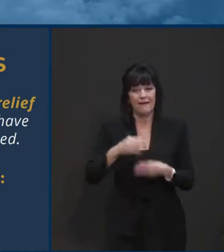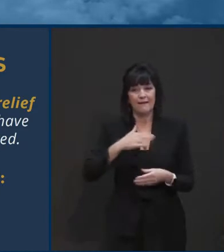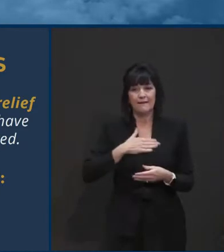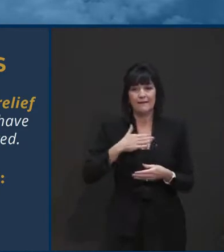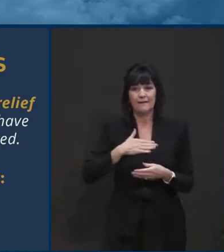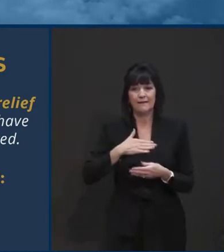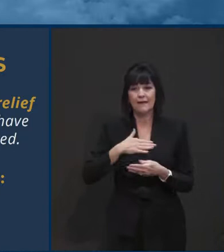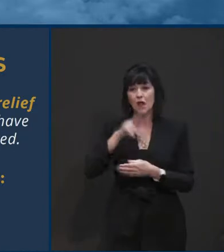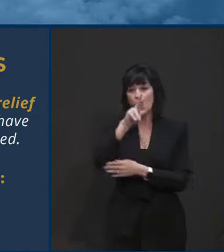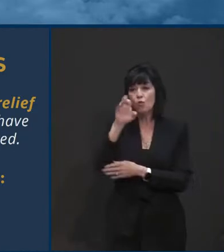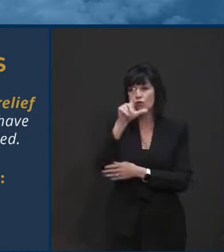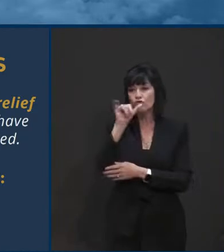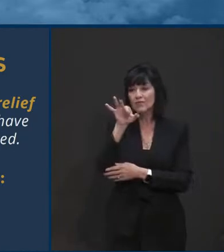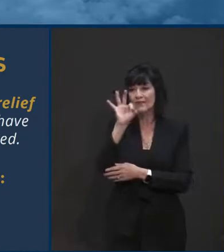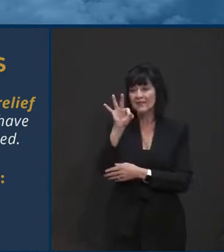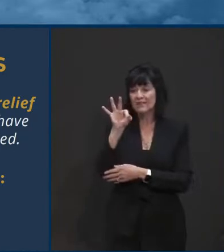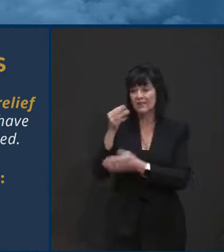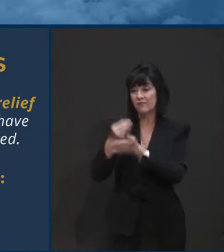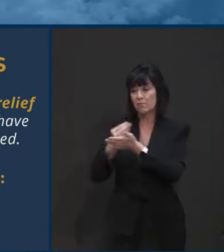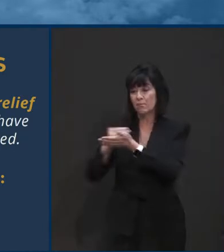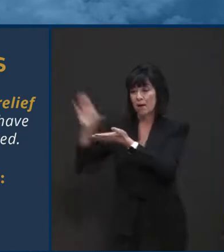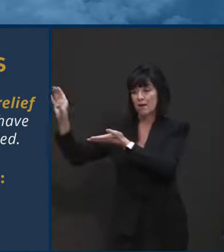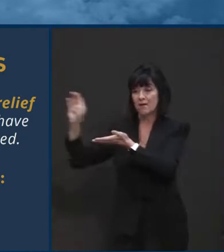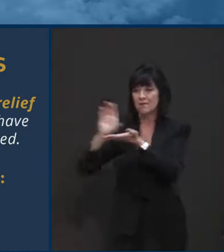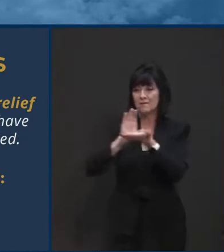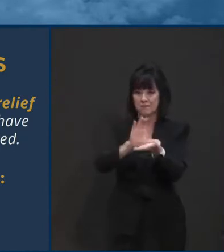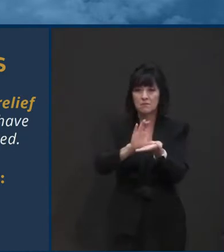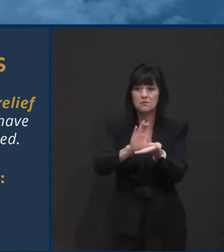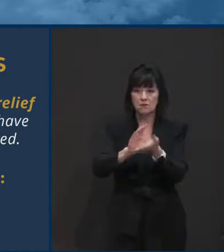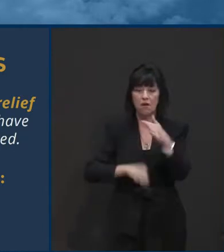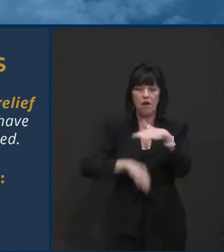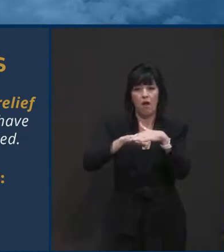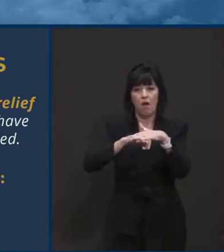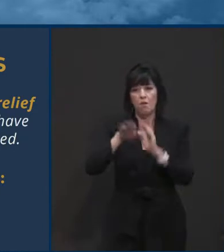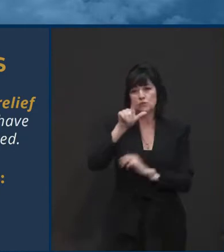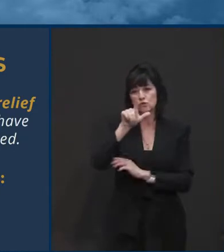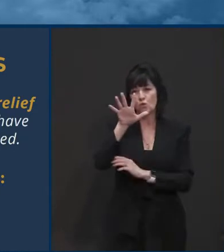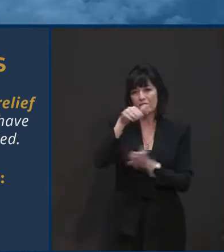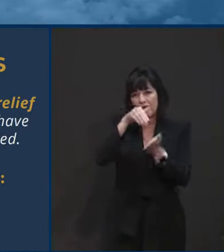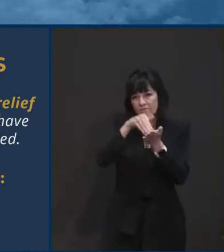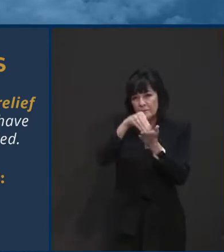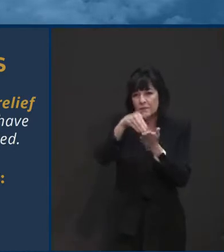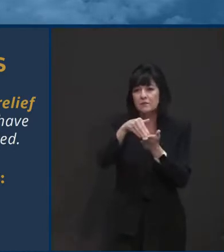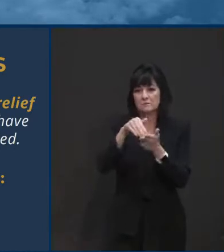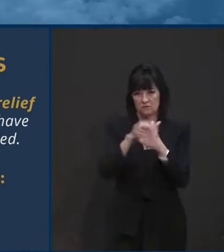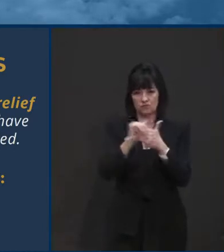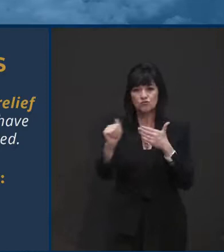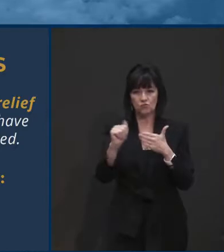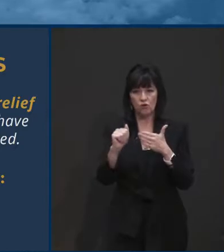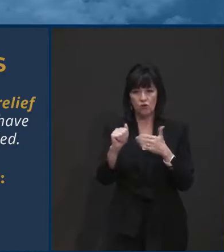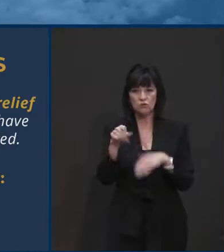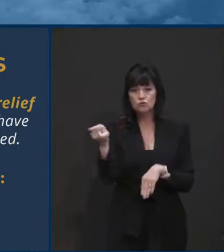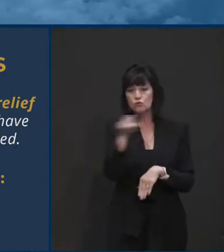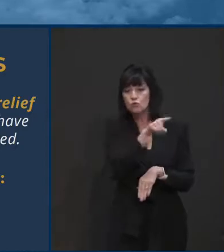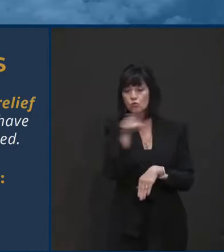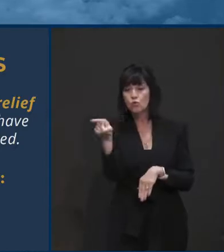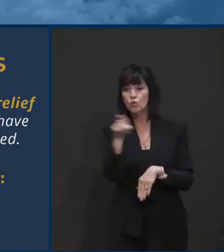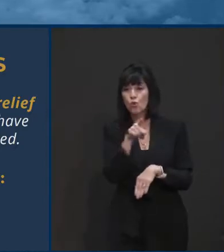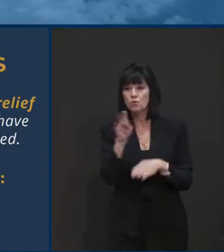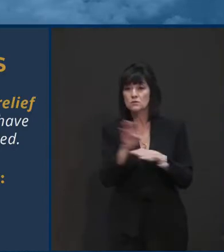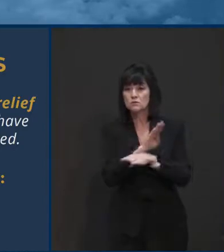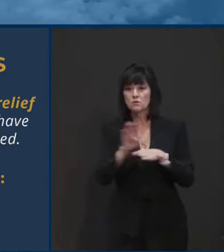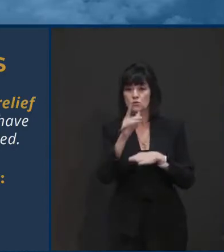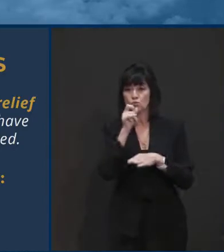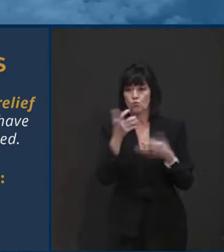million to enable those businesses who've already qualified and they've gotten, uh, a relief